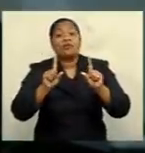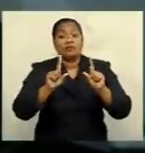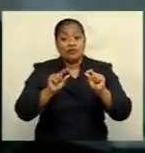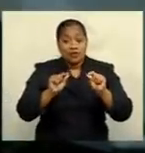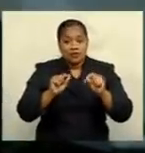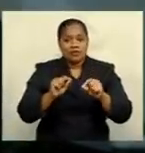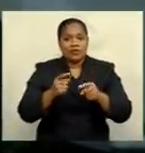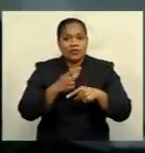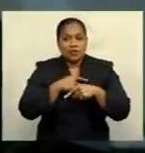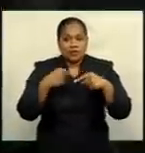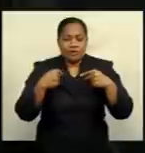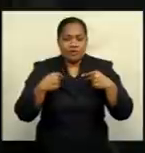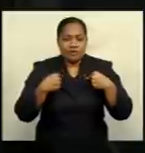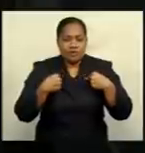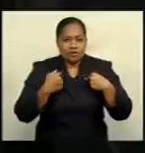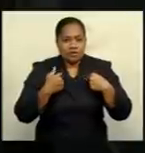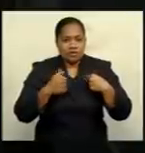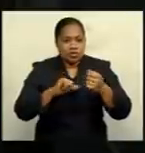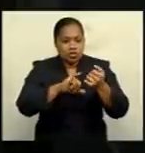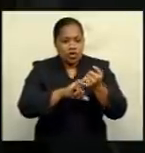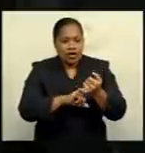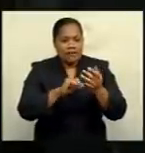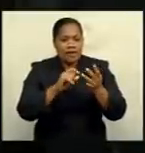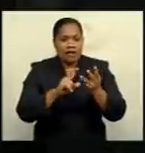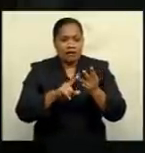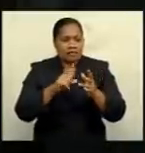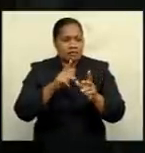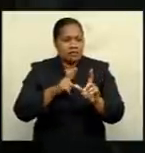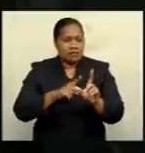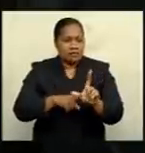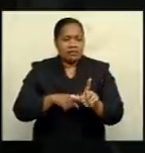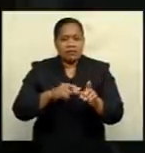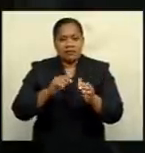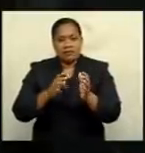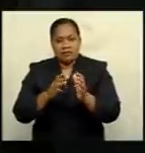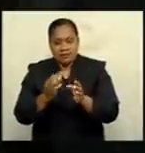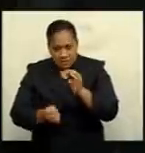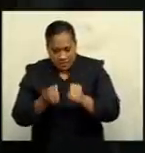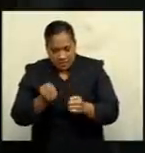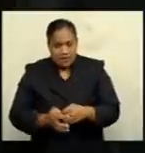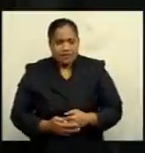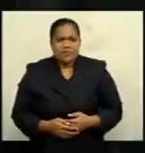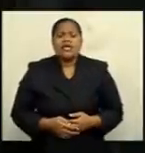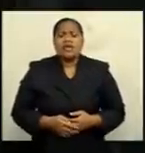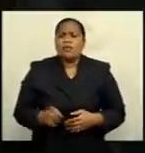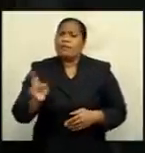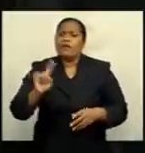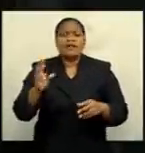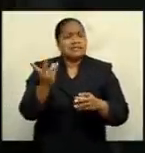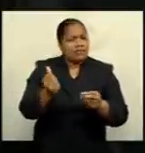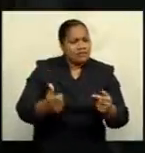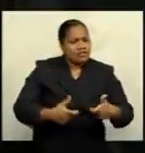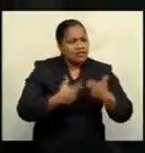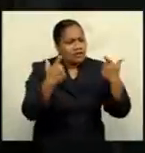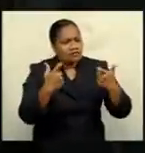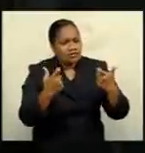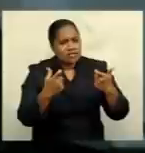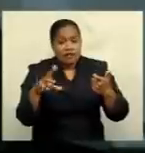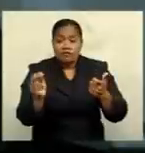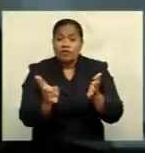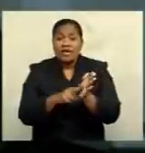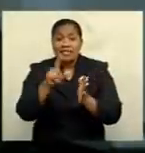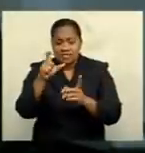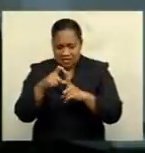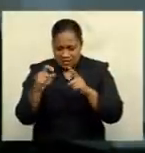with soya milk. In terms of COVID-19 pandemic, what are some of the challenges that are being faced by the FCDCL?